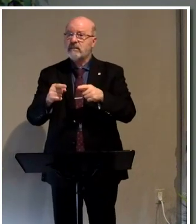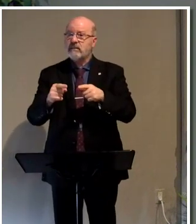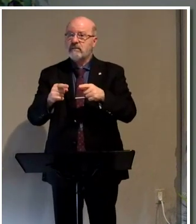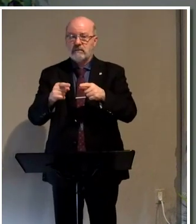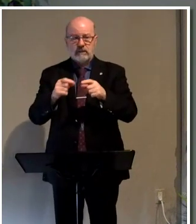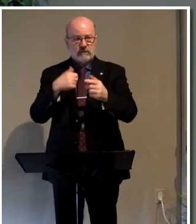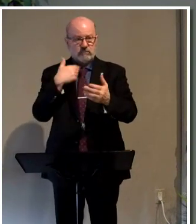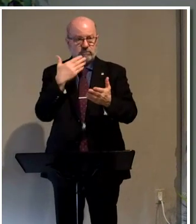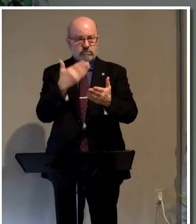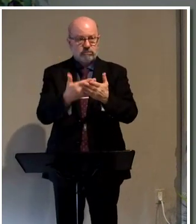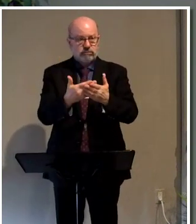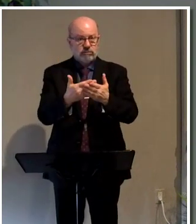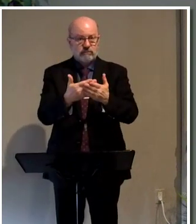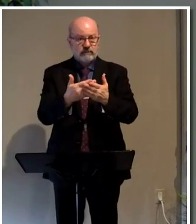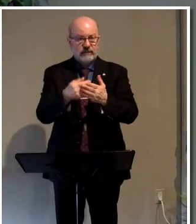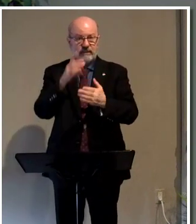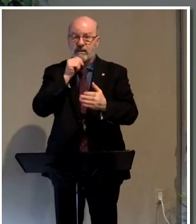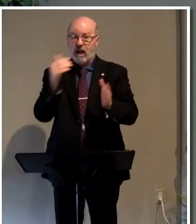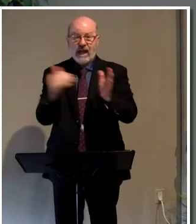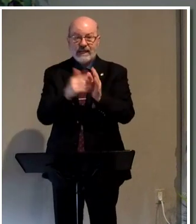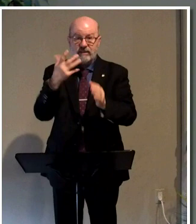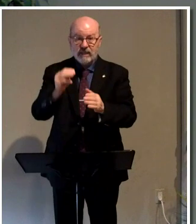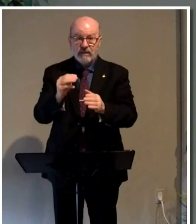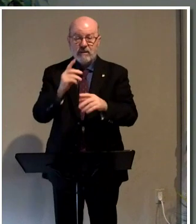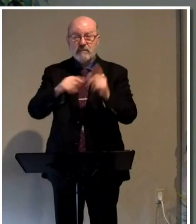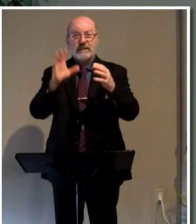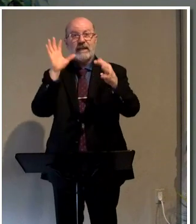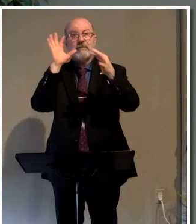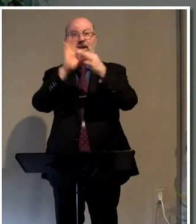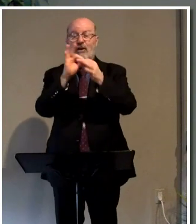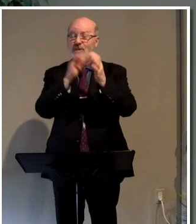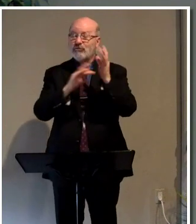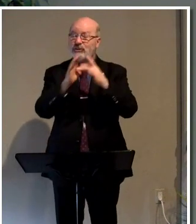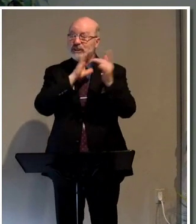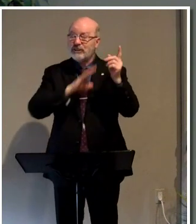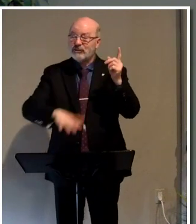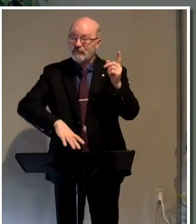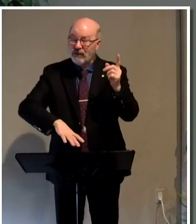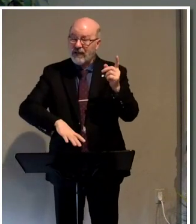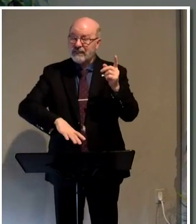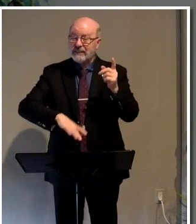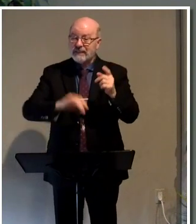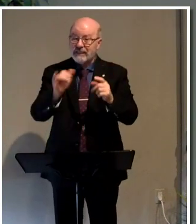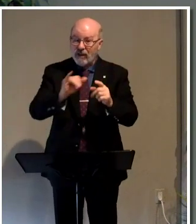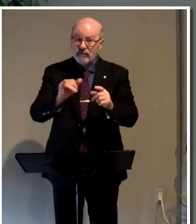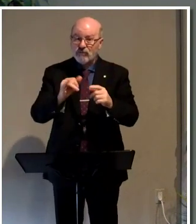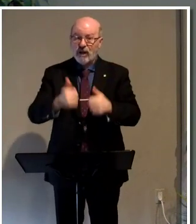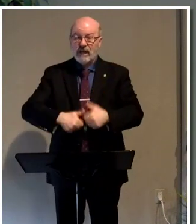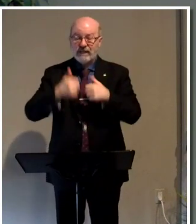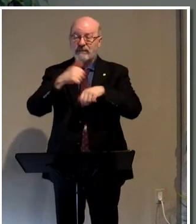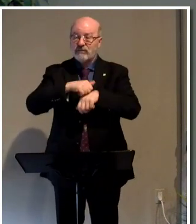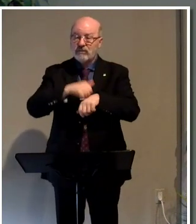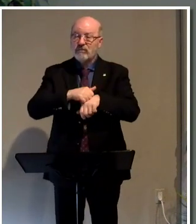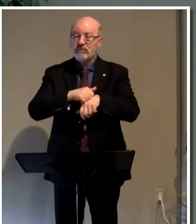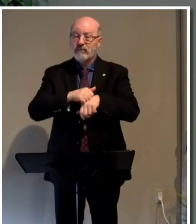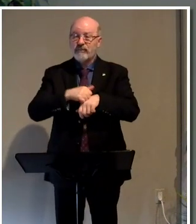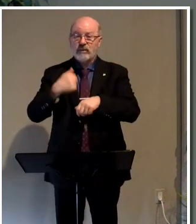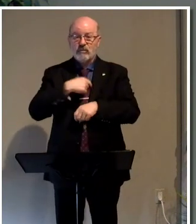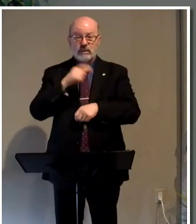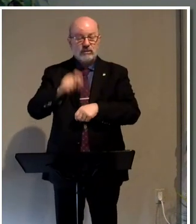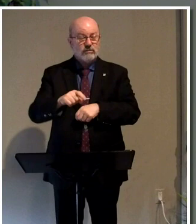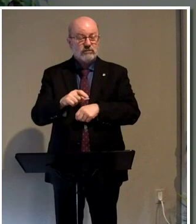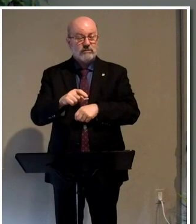that God is against them. It's evidence that they belong to Jesus Christ and they, too, are living stones. So we should